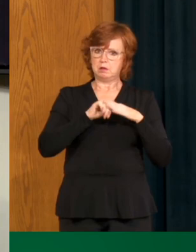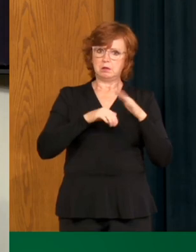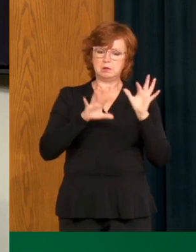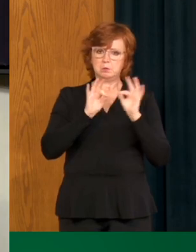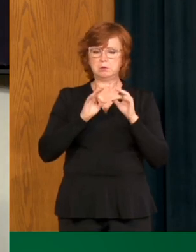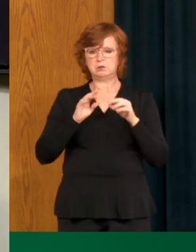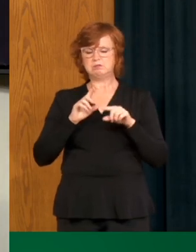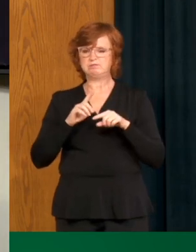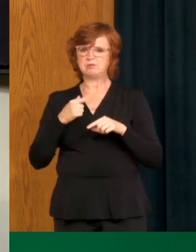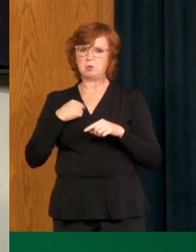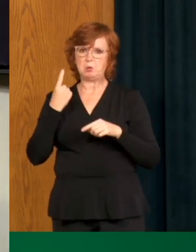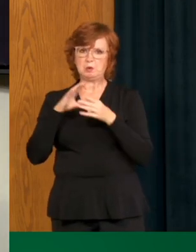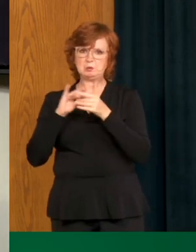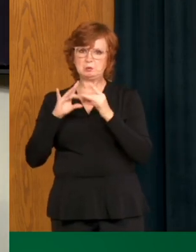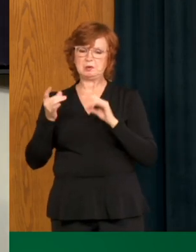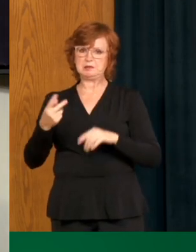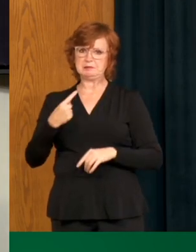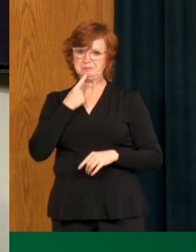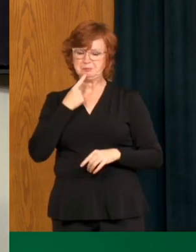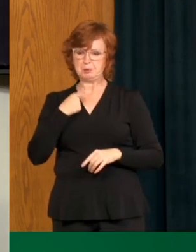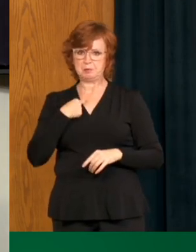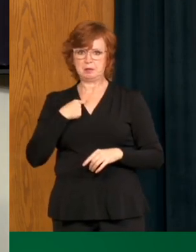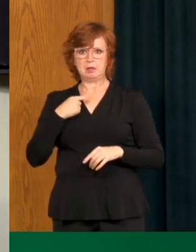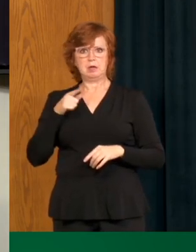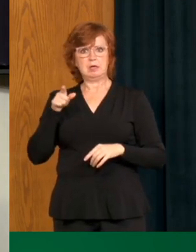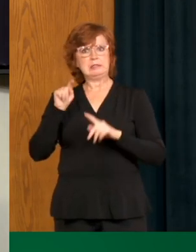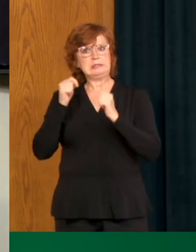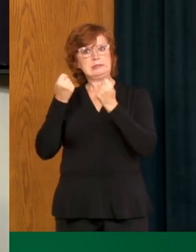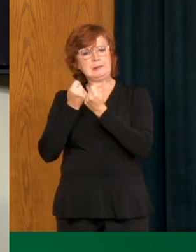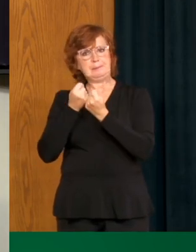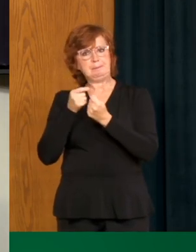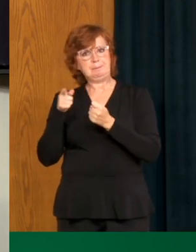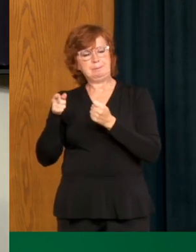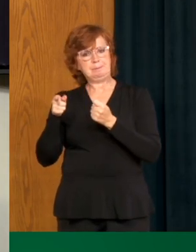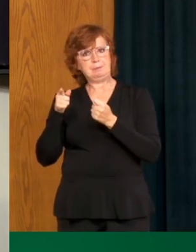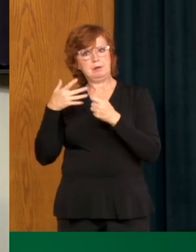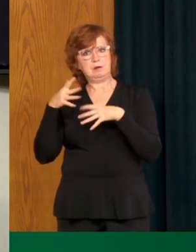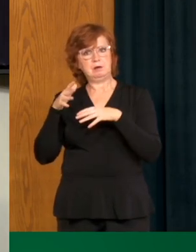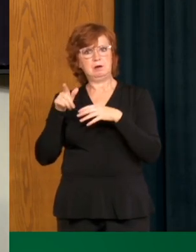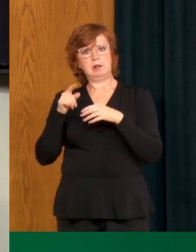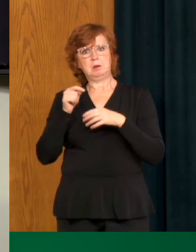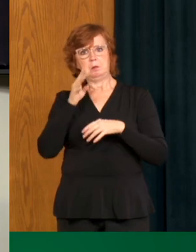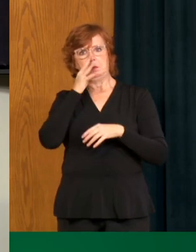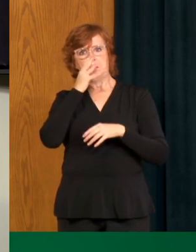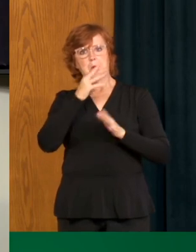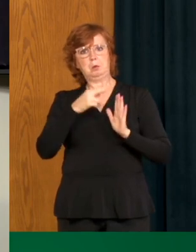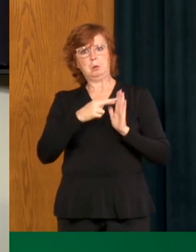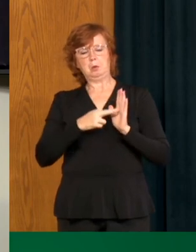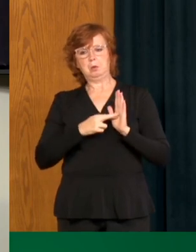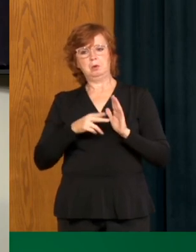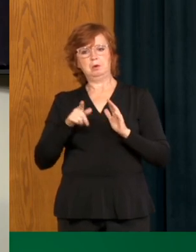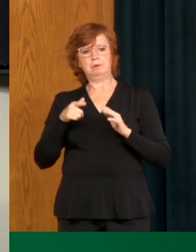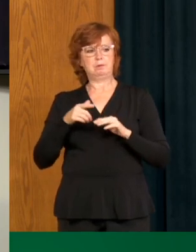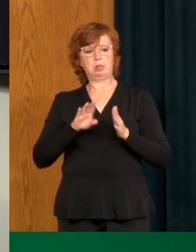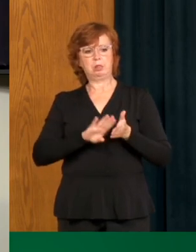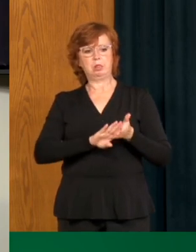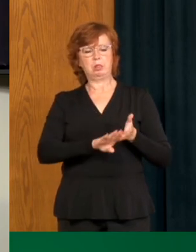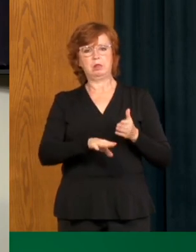teams that defied guidelines, tried to master identities to play in an